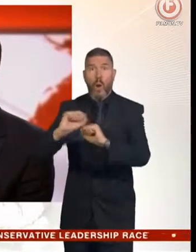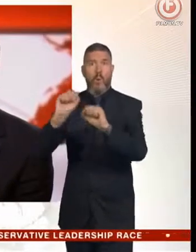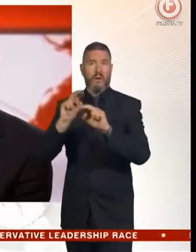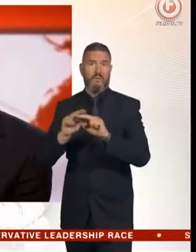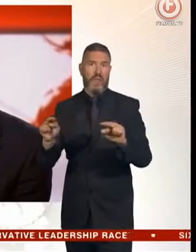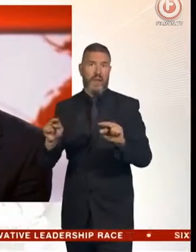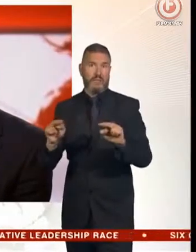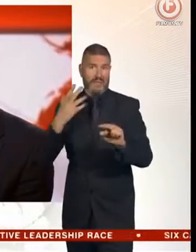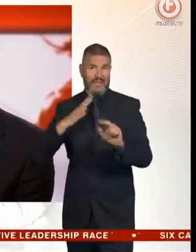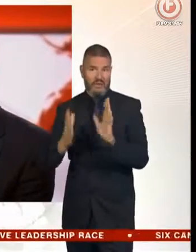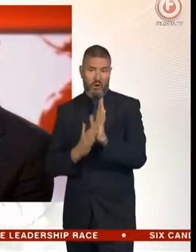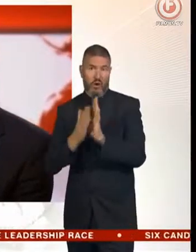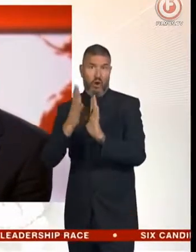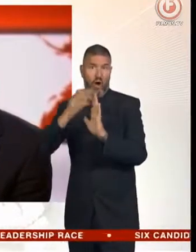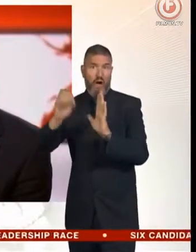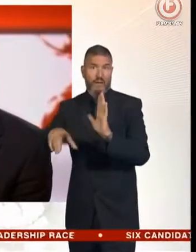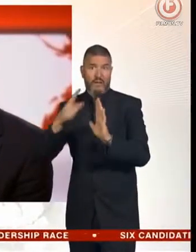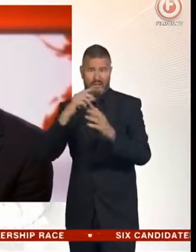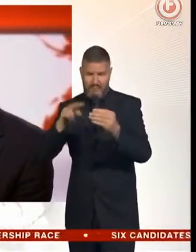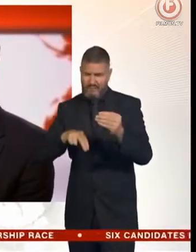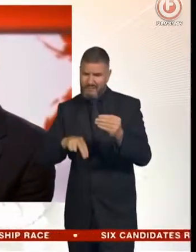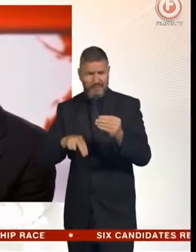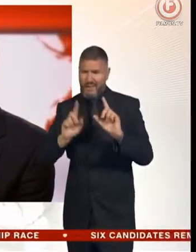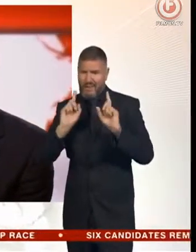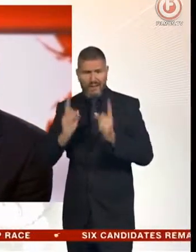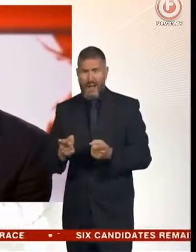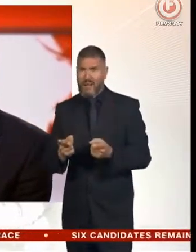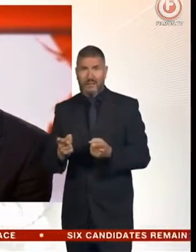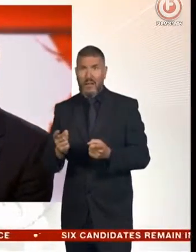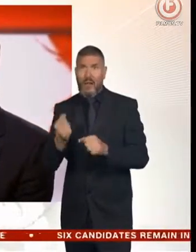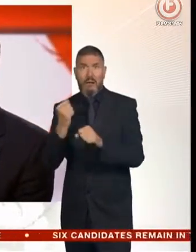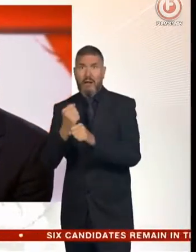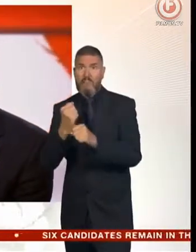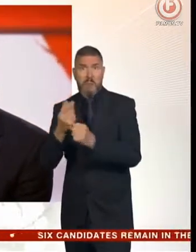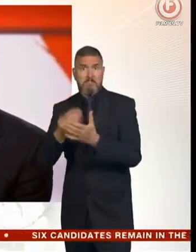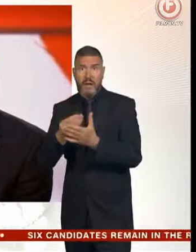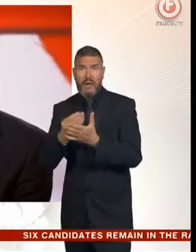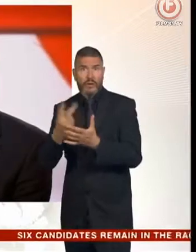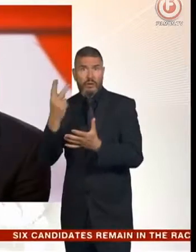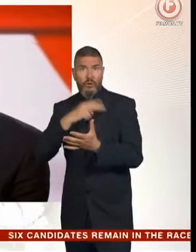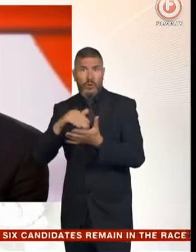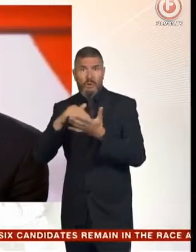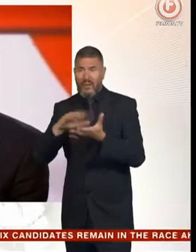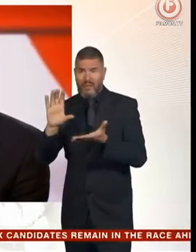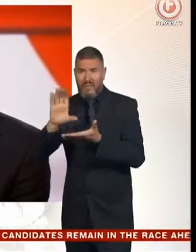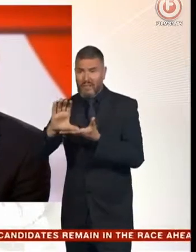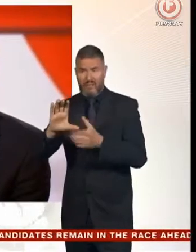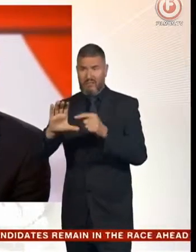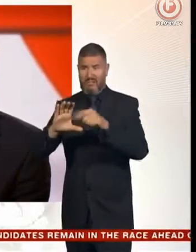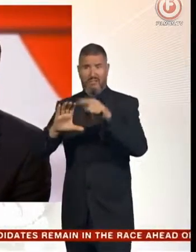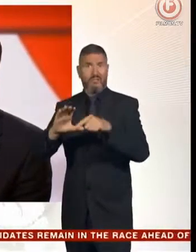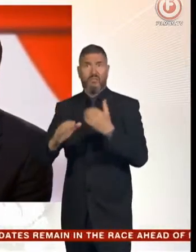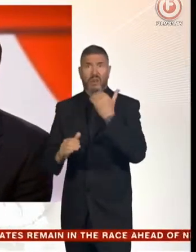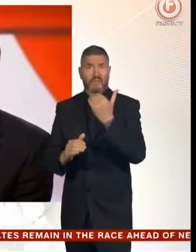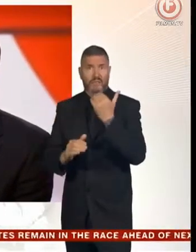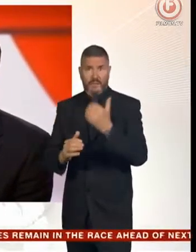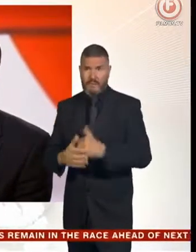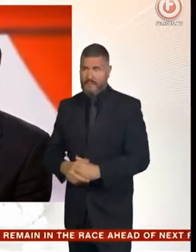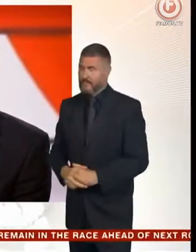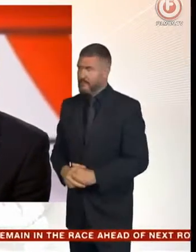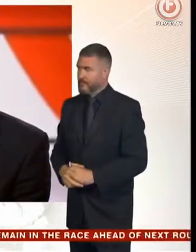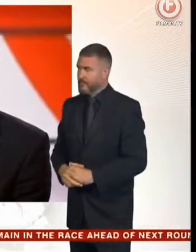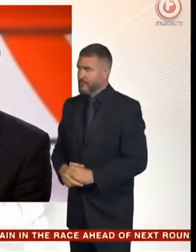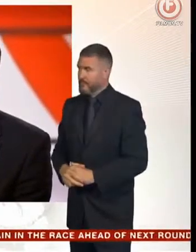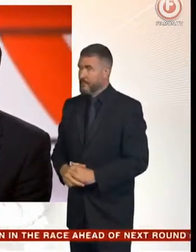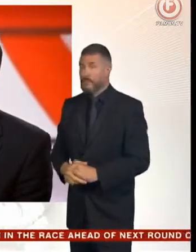cladding needs to come down, say it's just not enough. It doesn't go towards all of the buildings that need the work. And there's another problem as well.